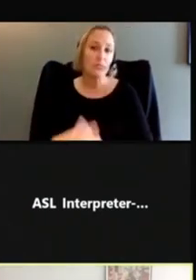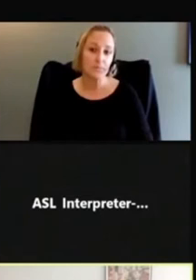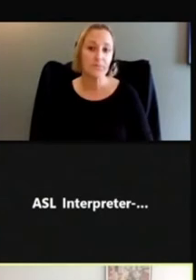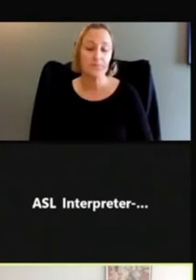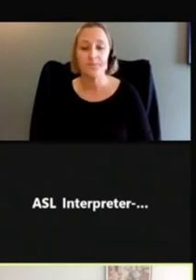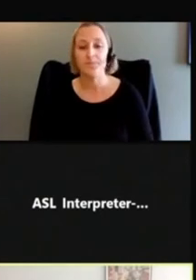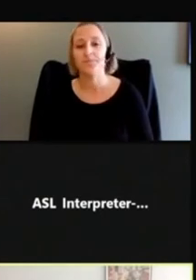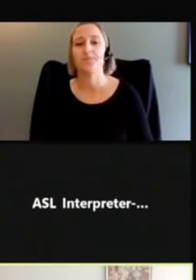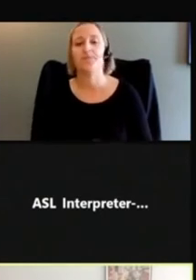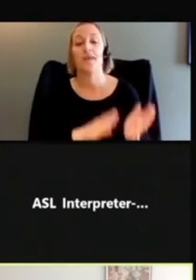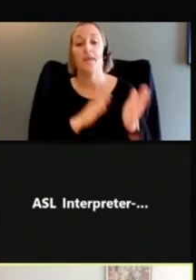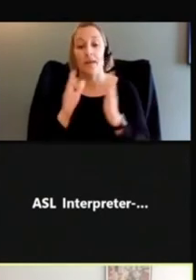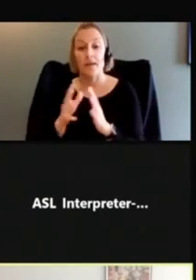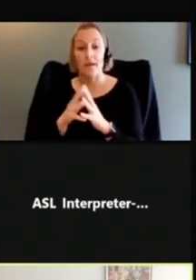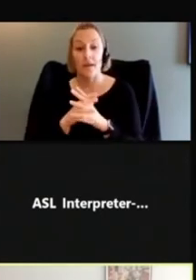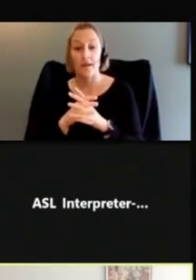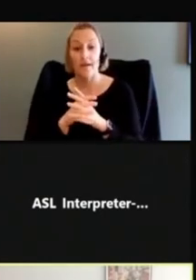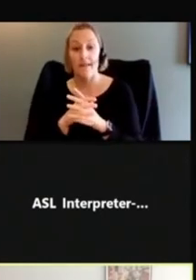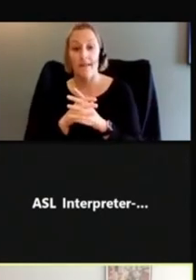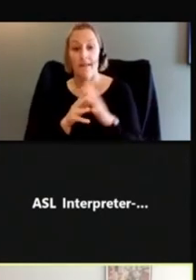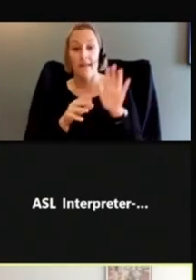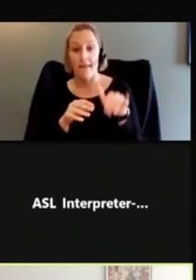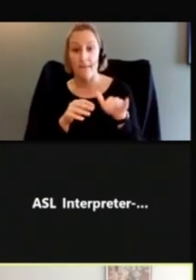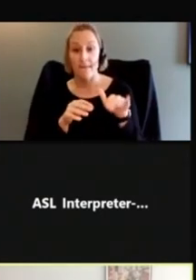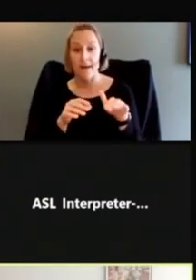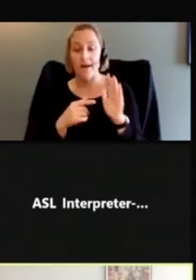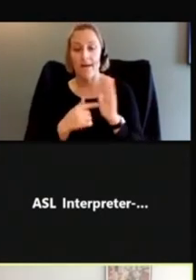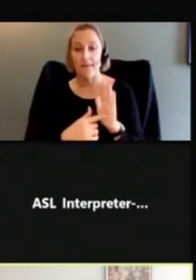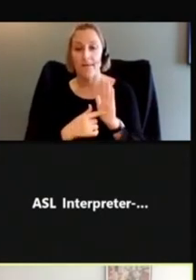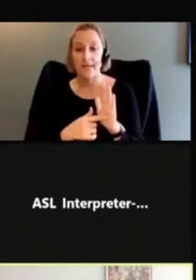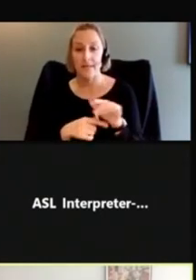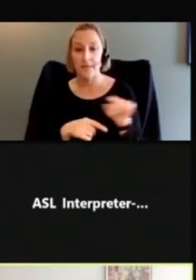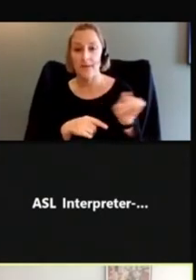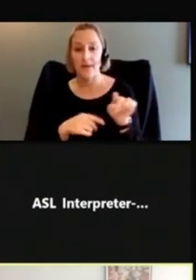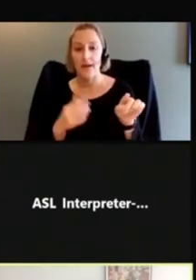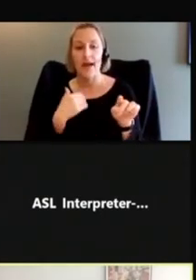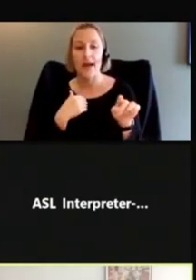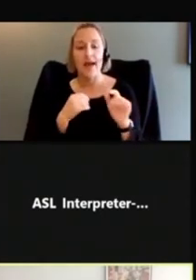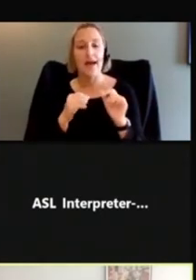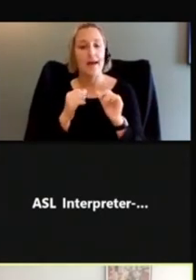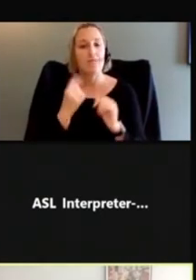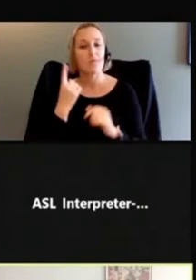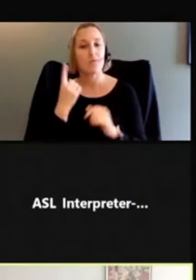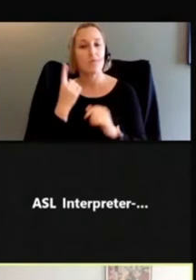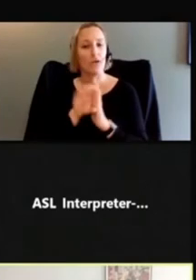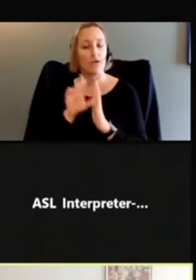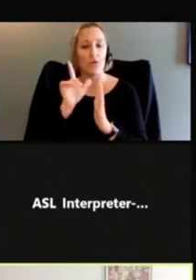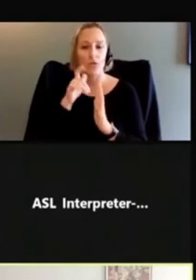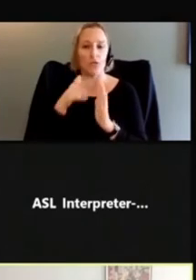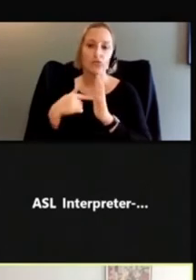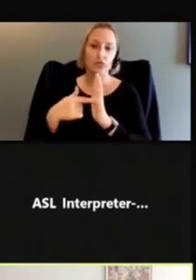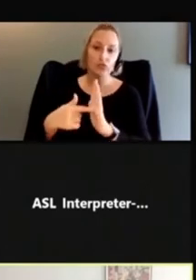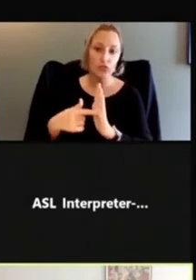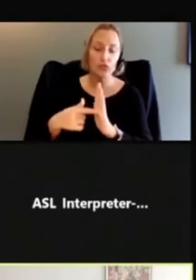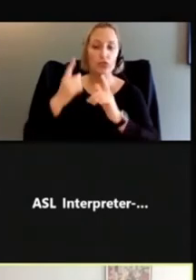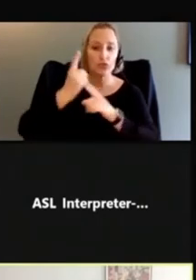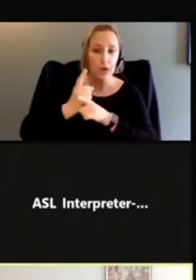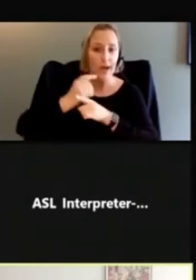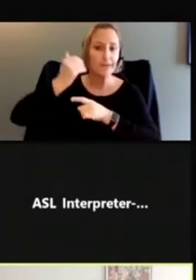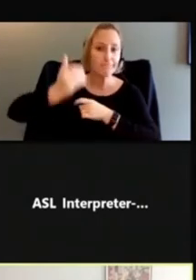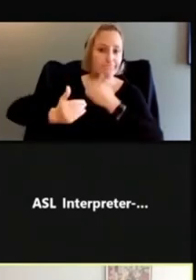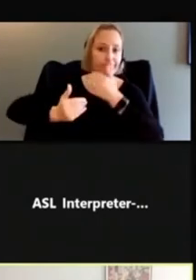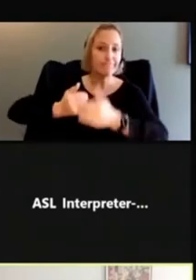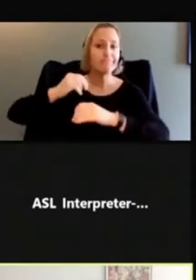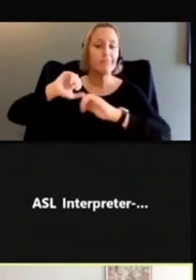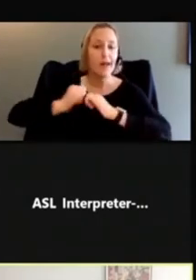And then in this example here, we have a consistent character demonstrating the steps of how to wear a mask. Again, she's looking straight